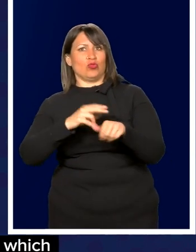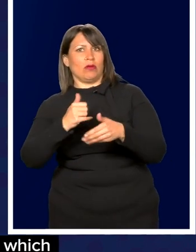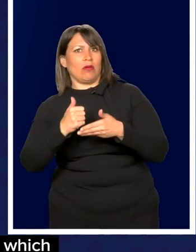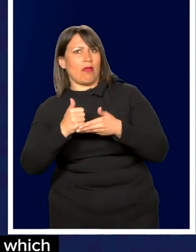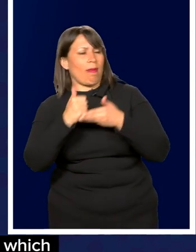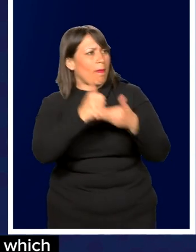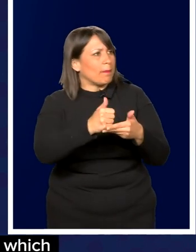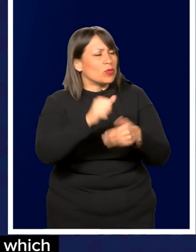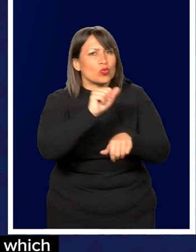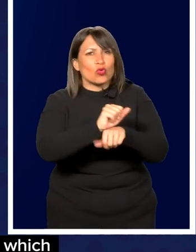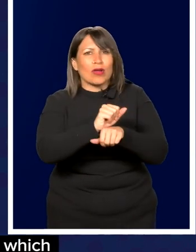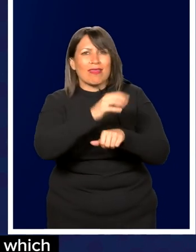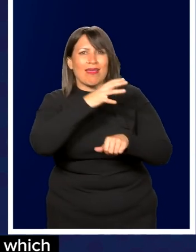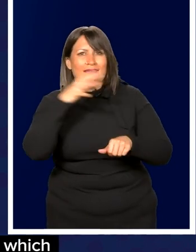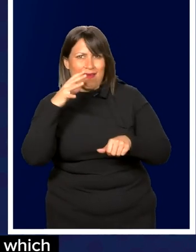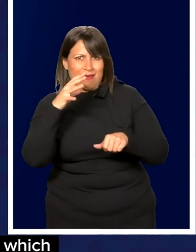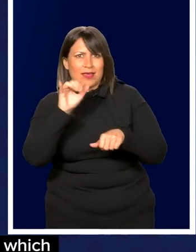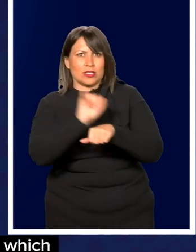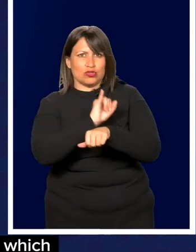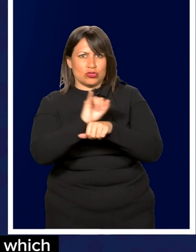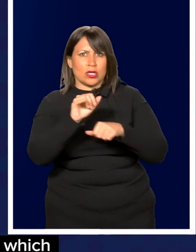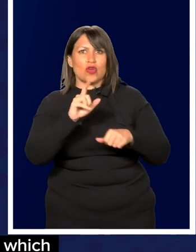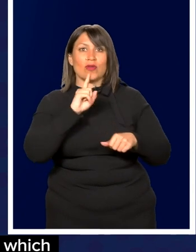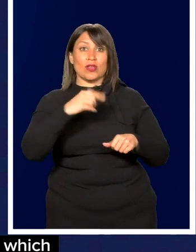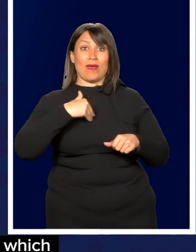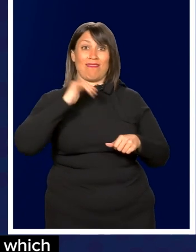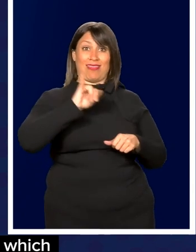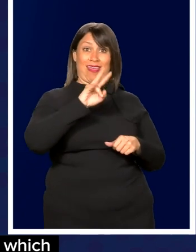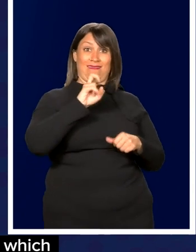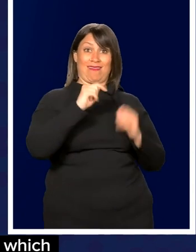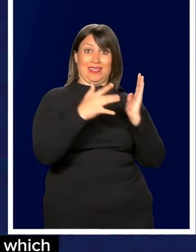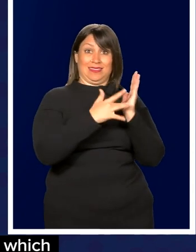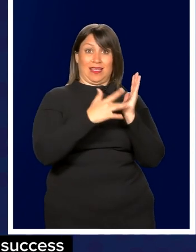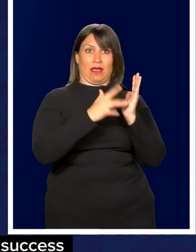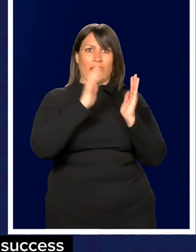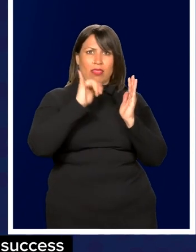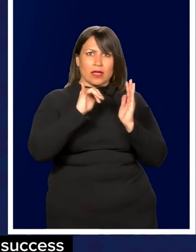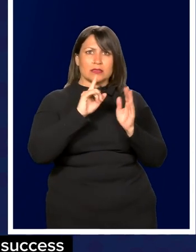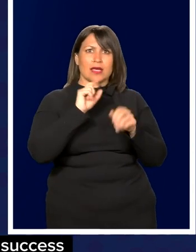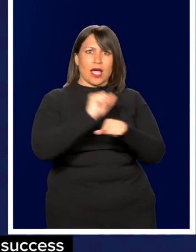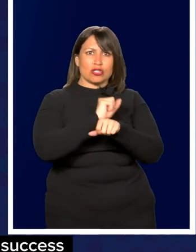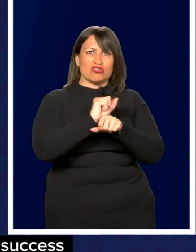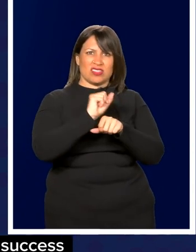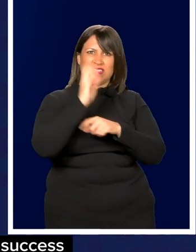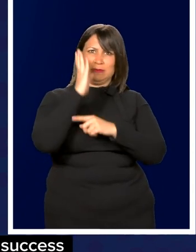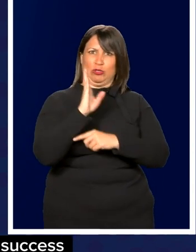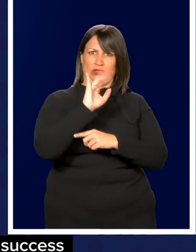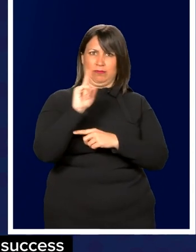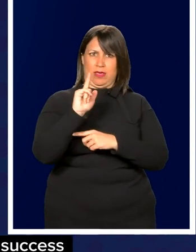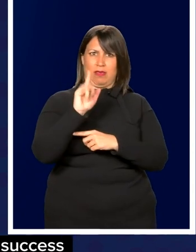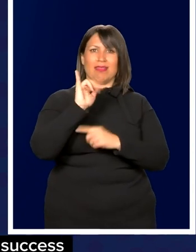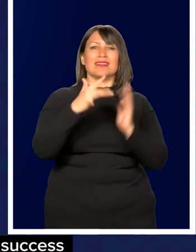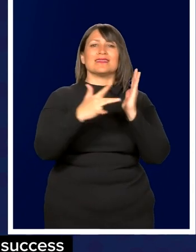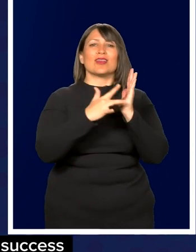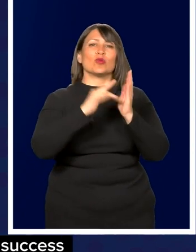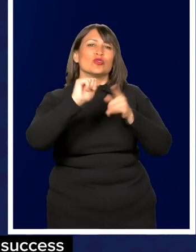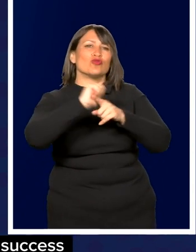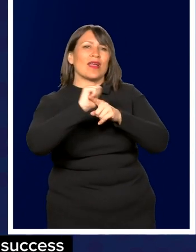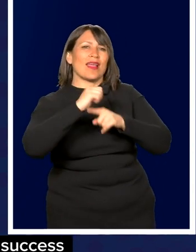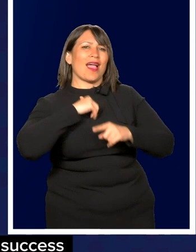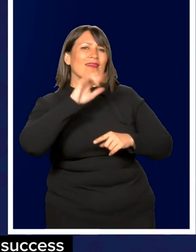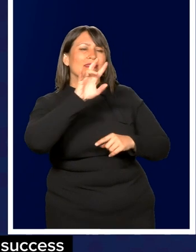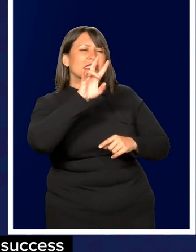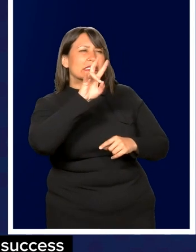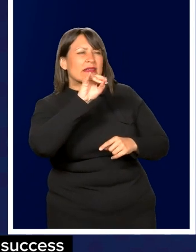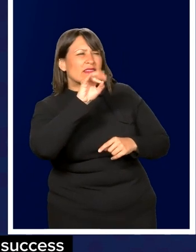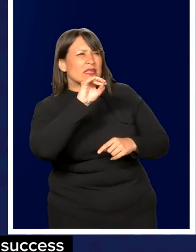that, and then you've got Vet Tech, which is actually the speaker's bill originally. And it is a technical training that has a